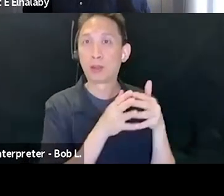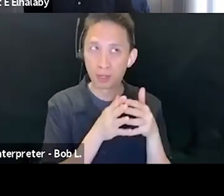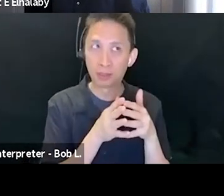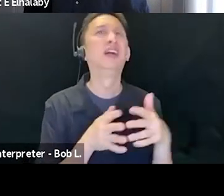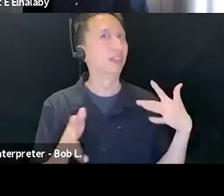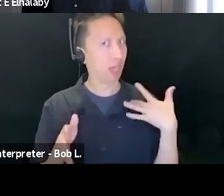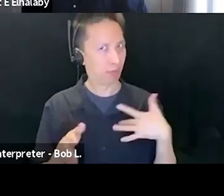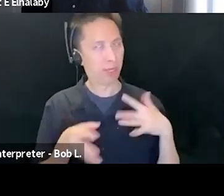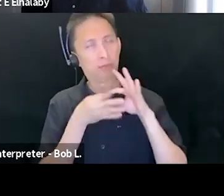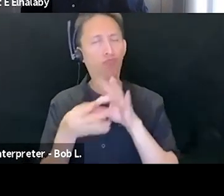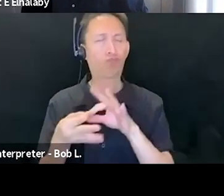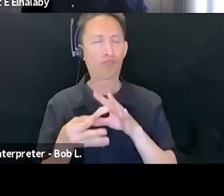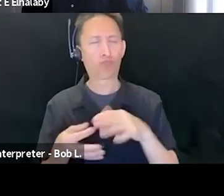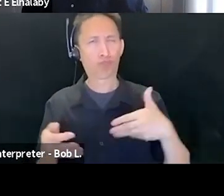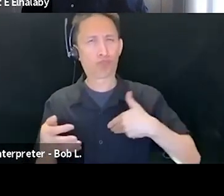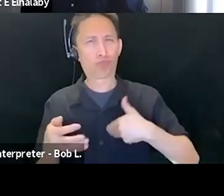doubt about it.